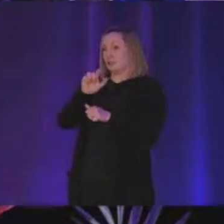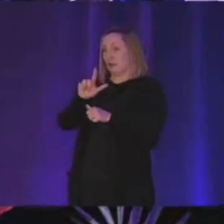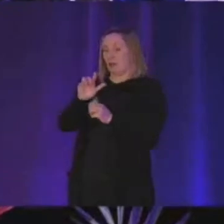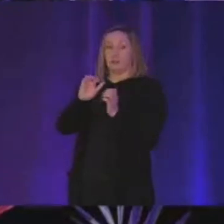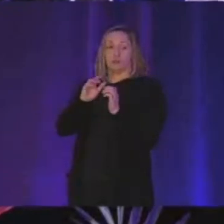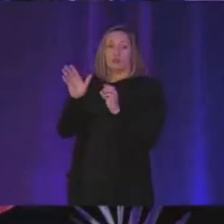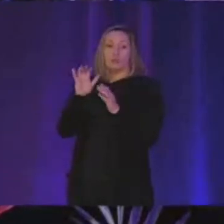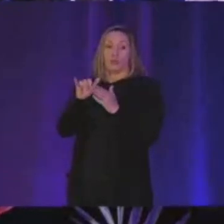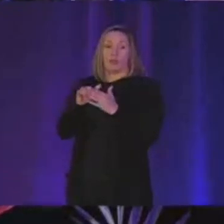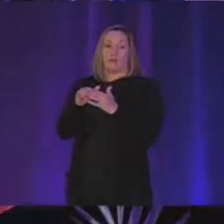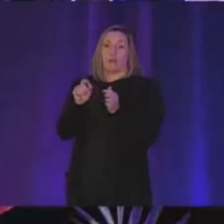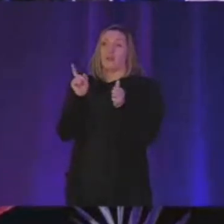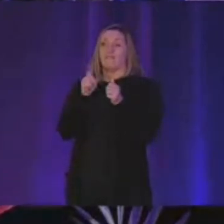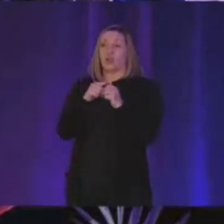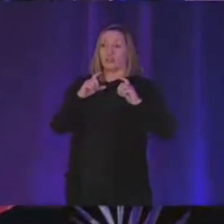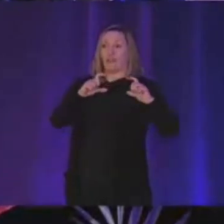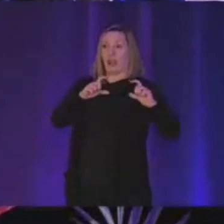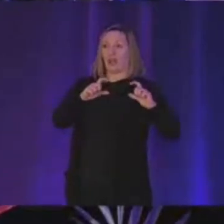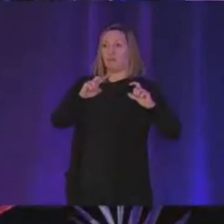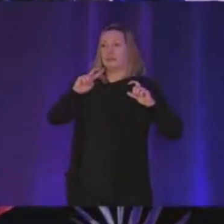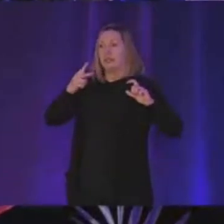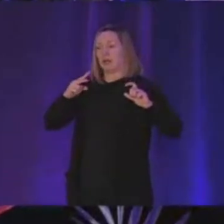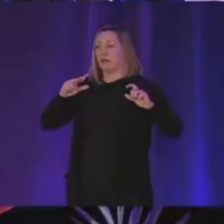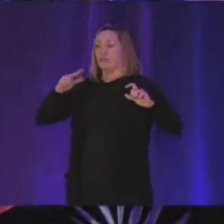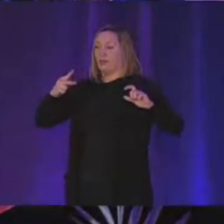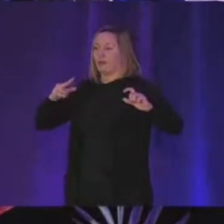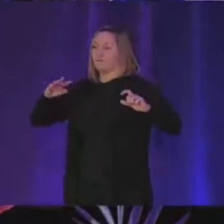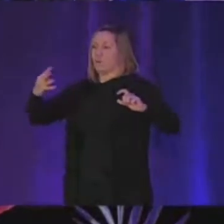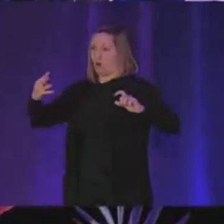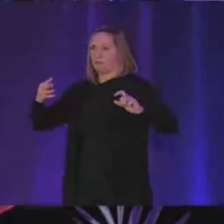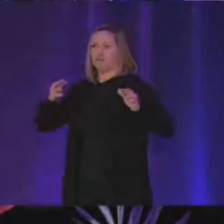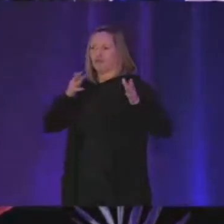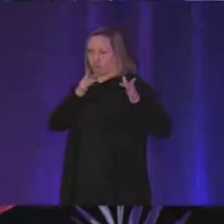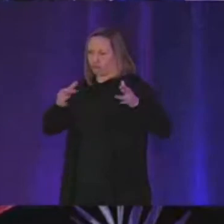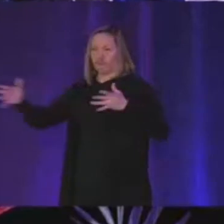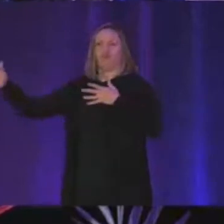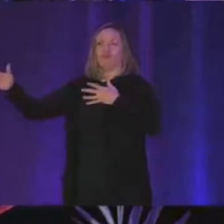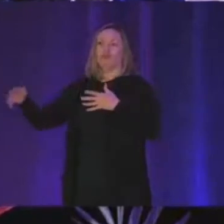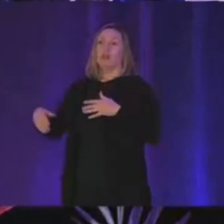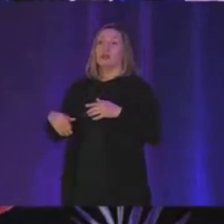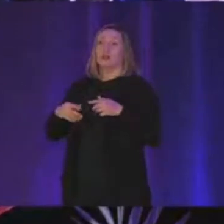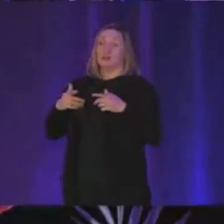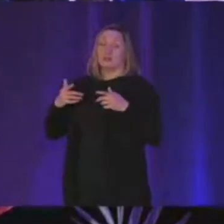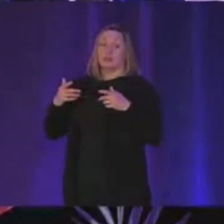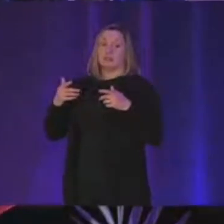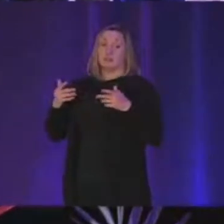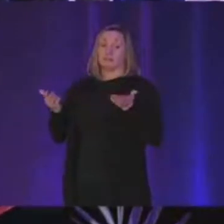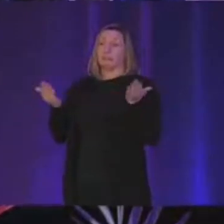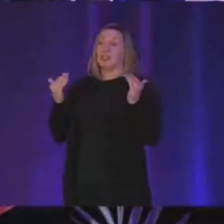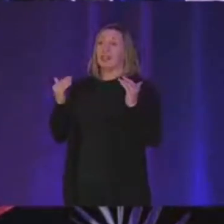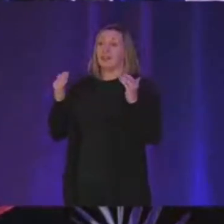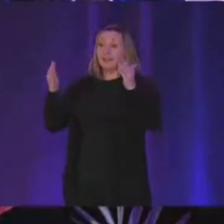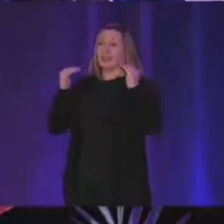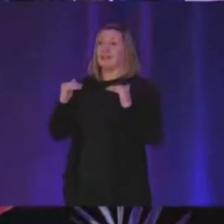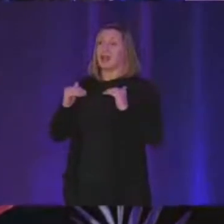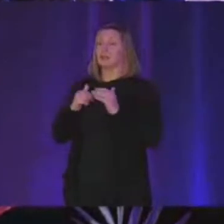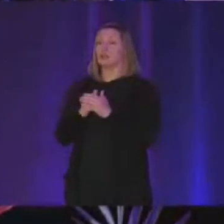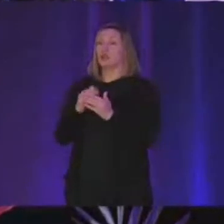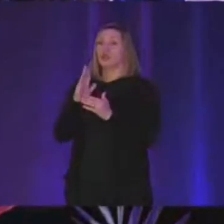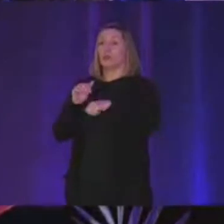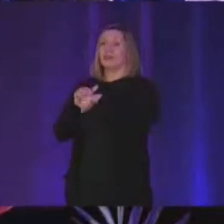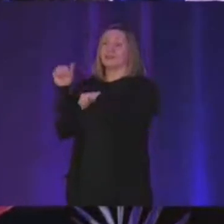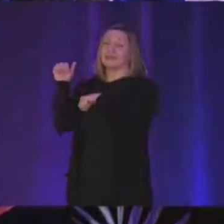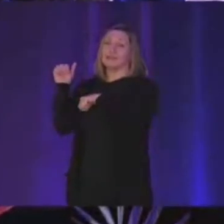this uh for the first frame the second the third the fourth and like everything goes well but then the next one is like you're going to